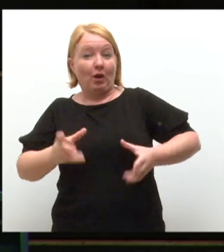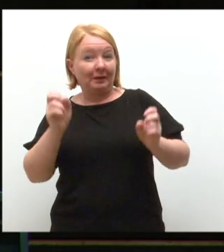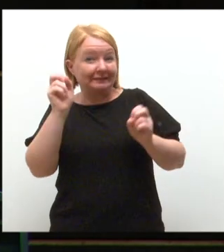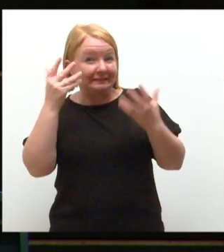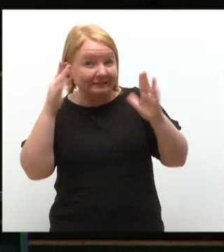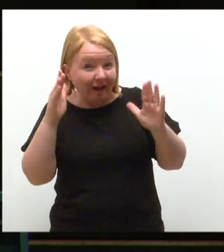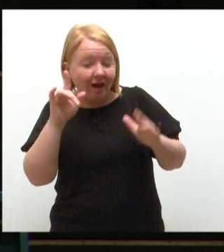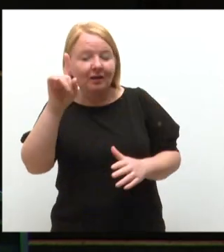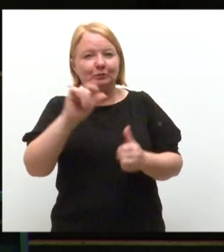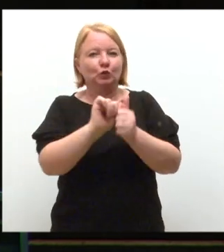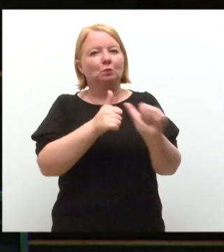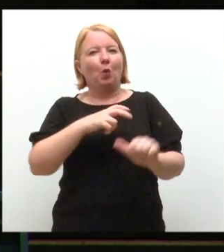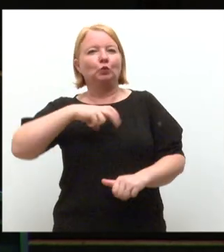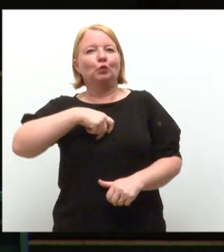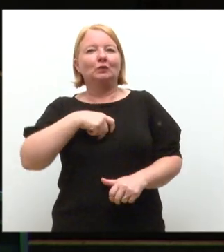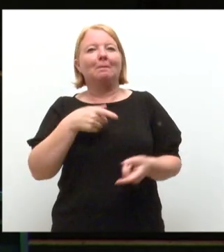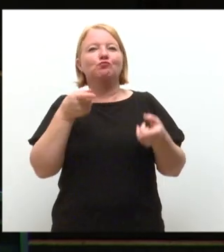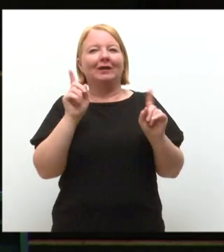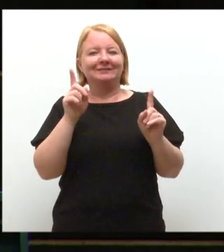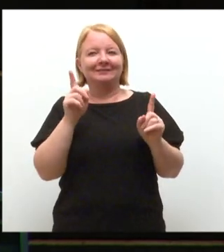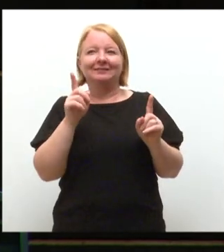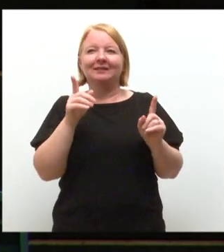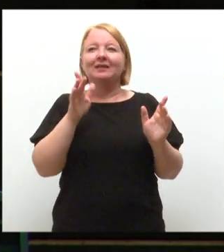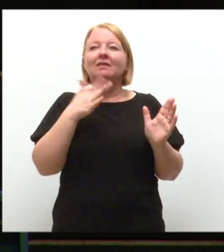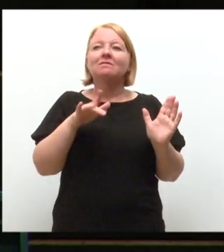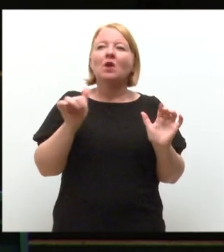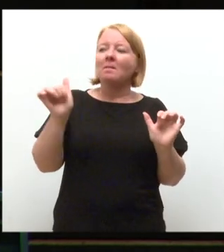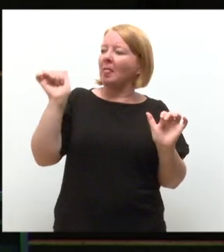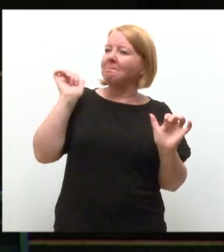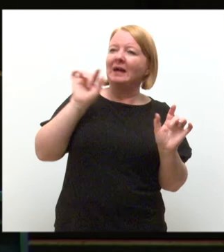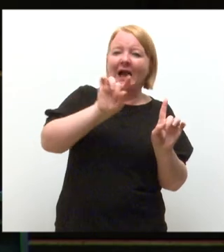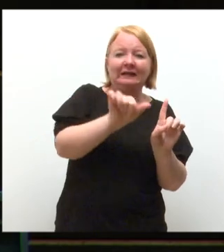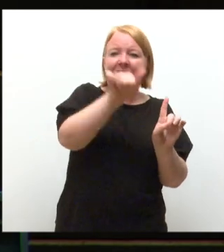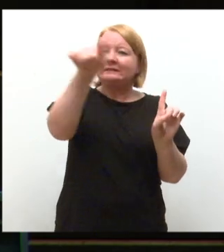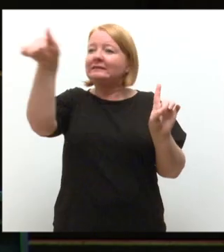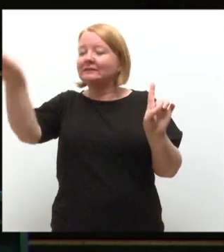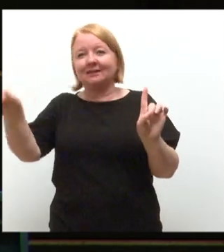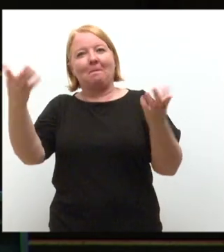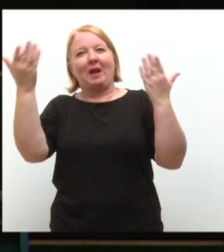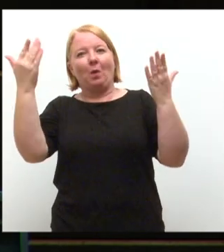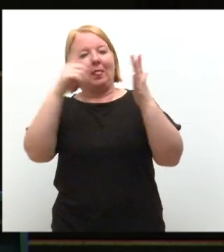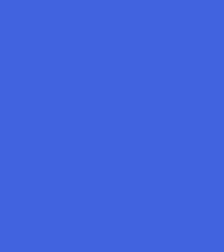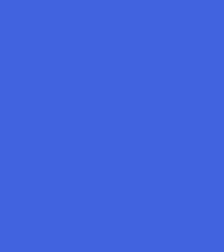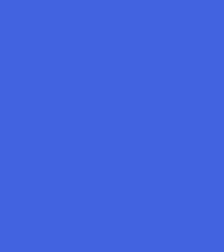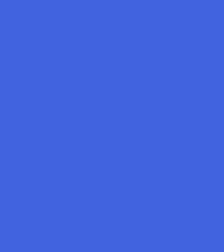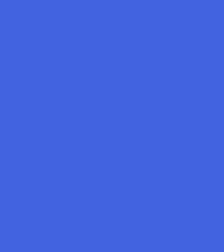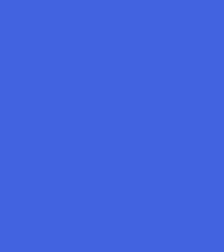sports union president. He's moved from the back row of the scrum to the front row of the stage. Big welcome for Jacob, please.